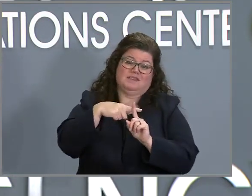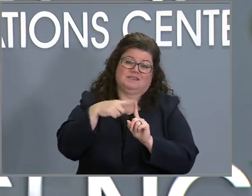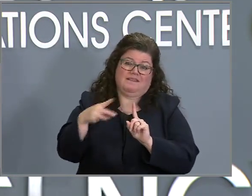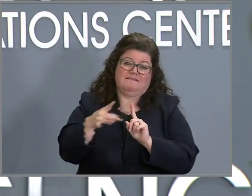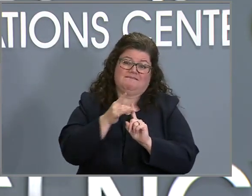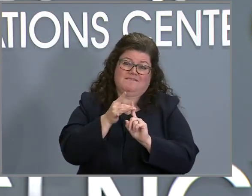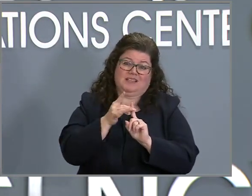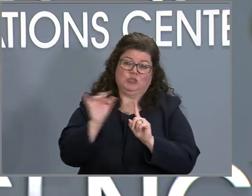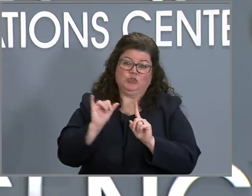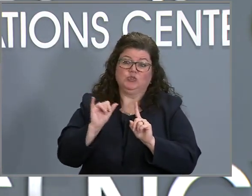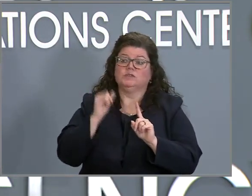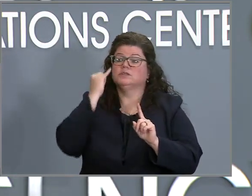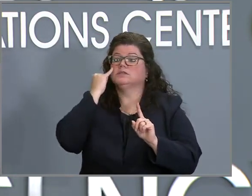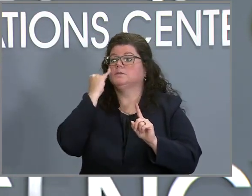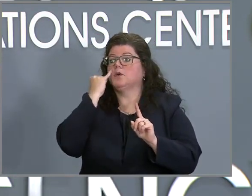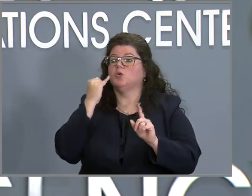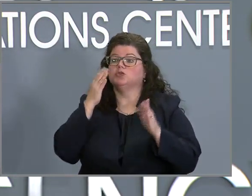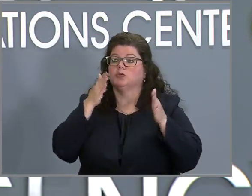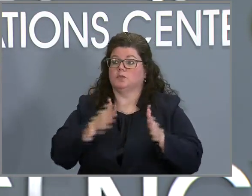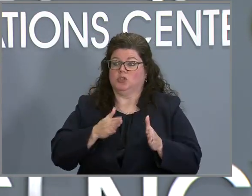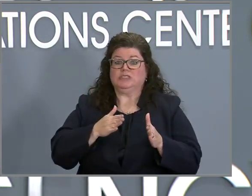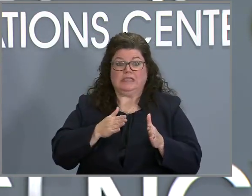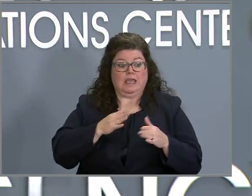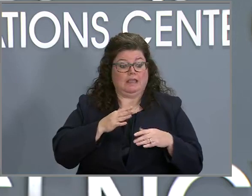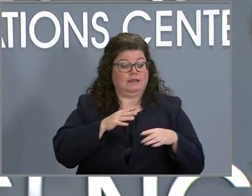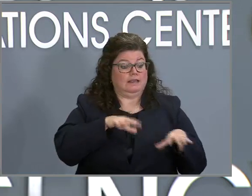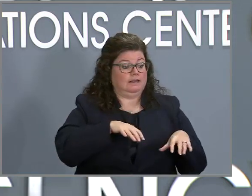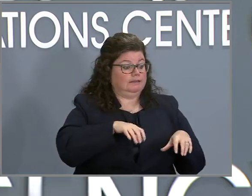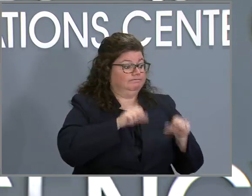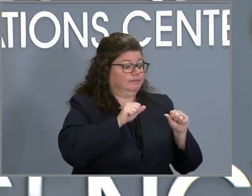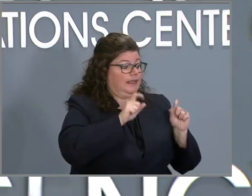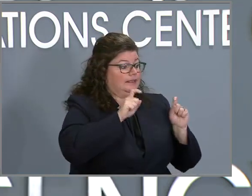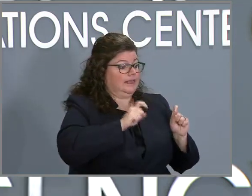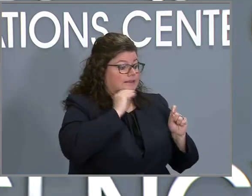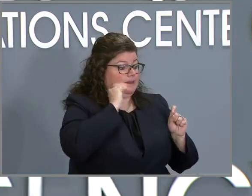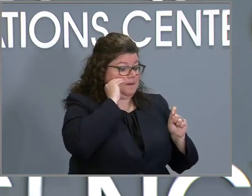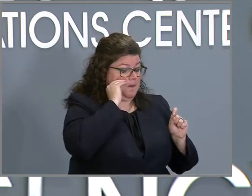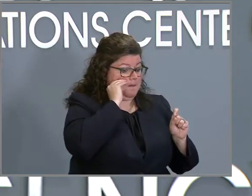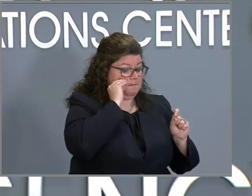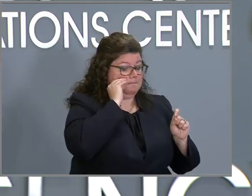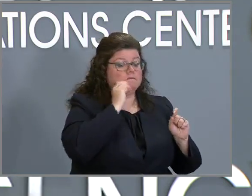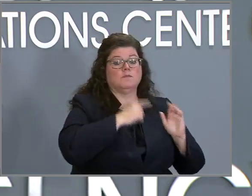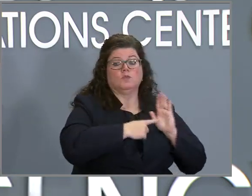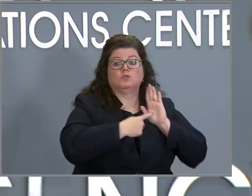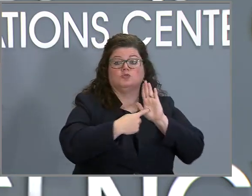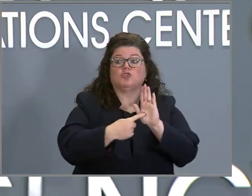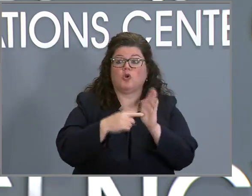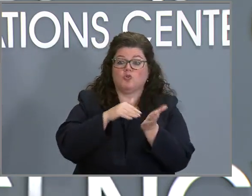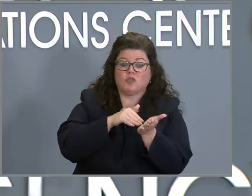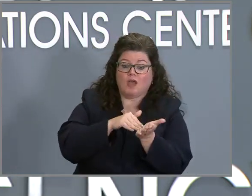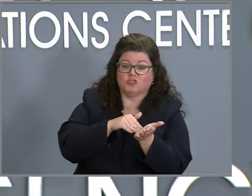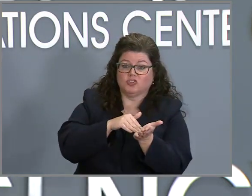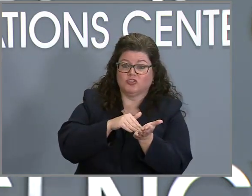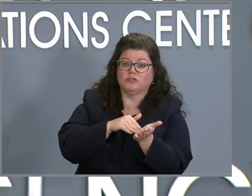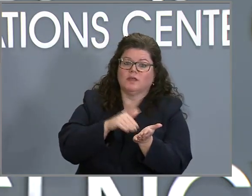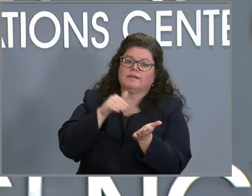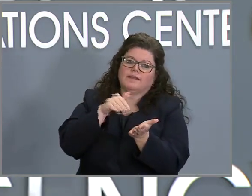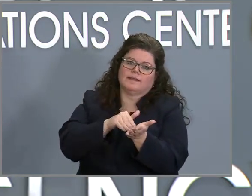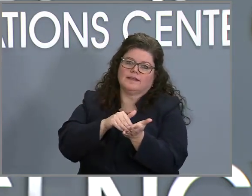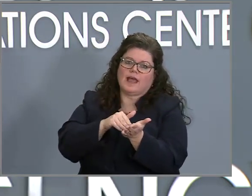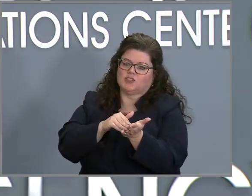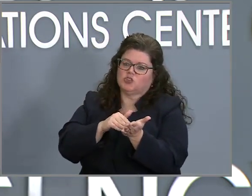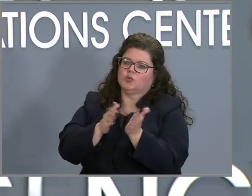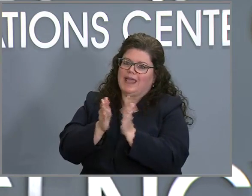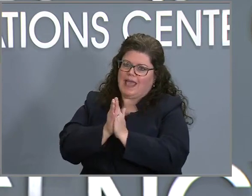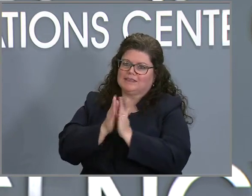And so if someone were to have a positive at-home test, they were to go to the doctor with that at-home test, it's our guidance for them to treat that person as